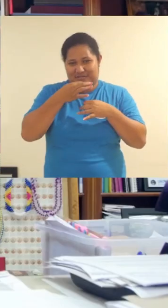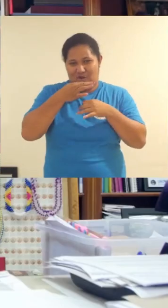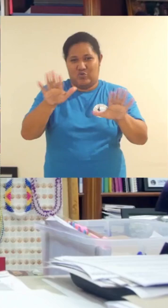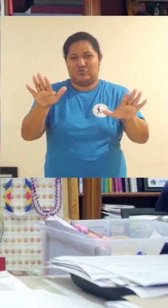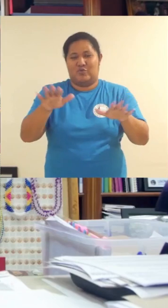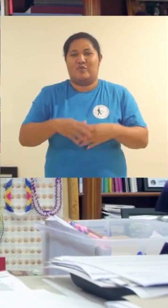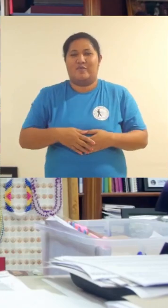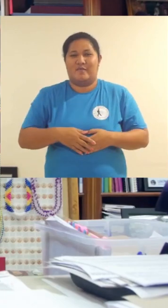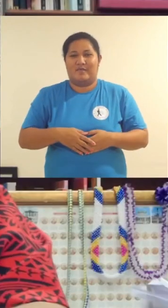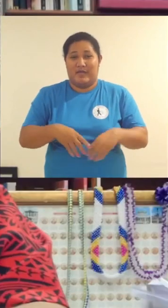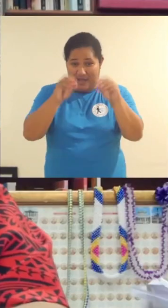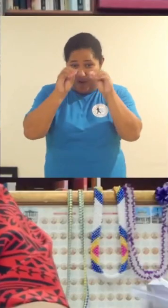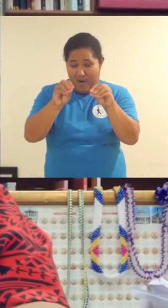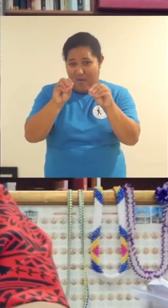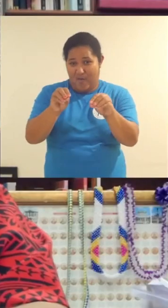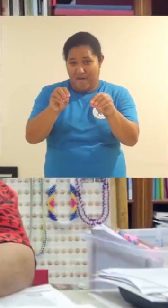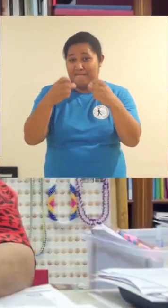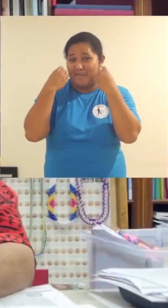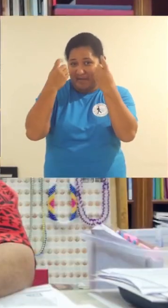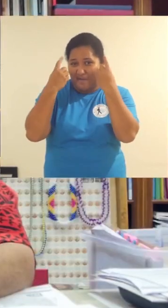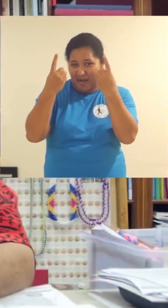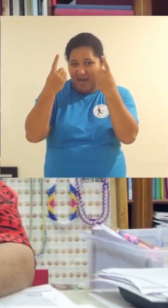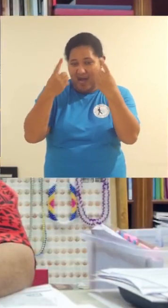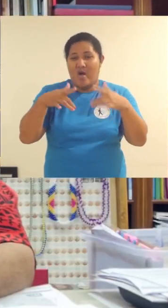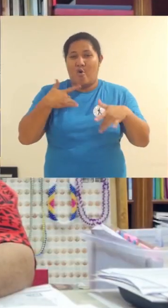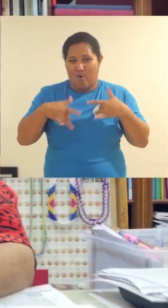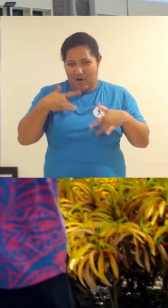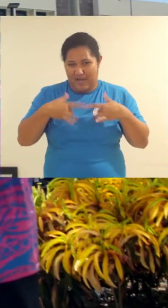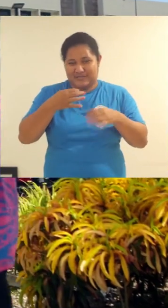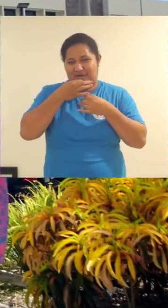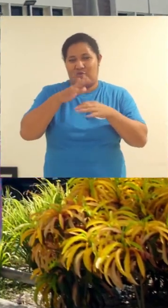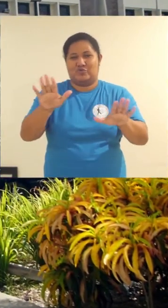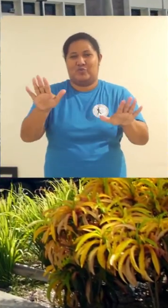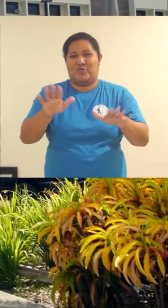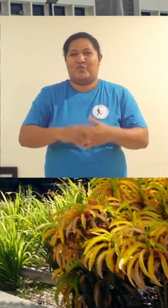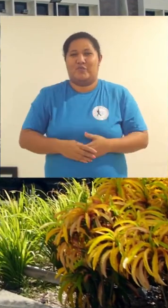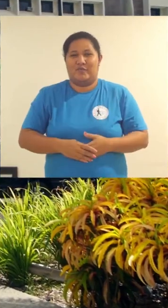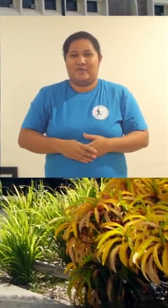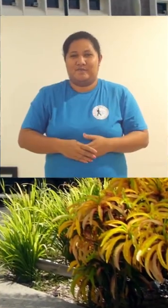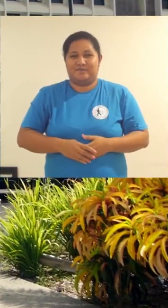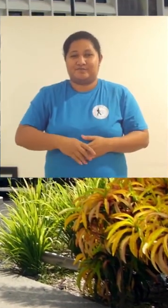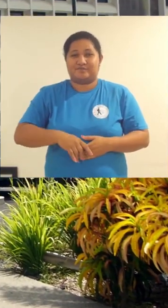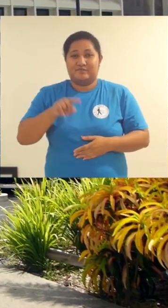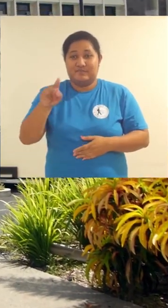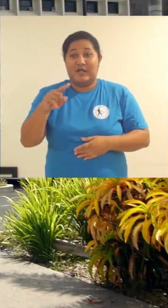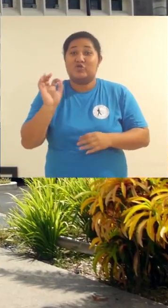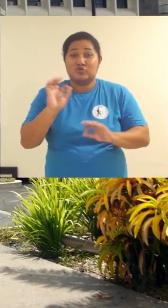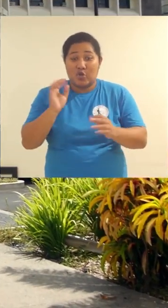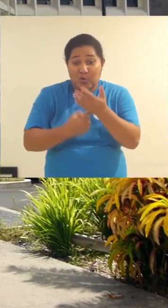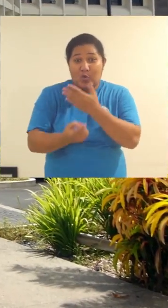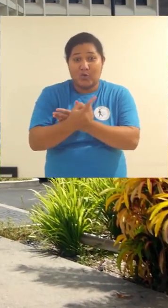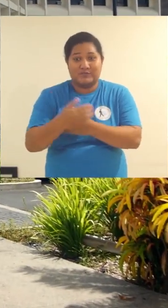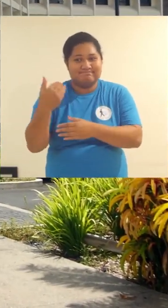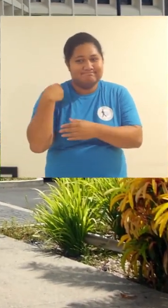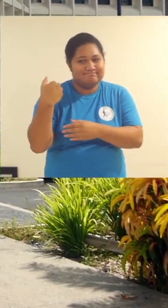to our mama mama mother hola solo ele not those if I'm fun more like the way for my